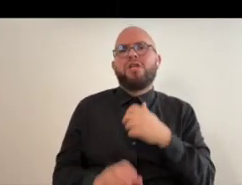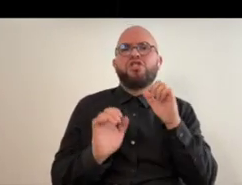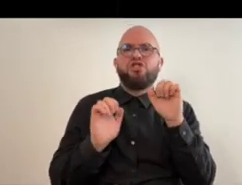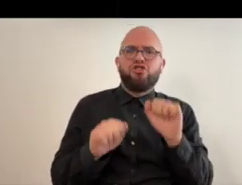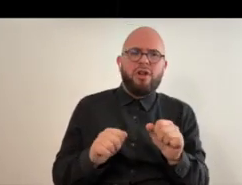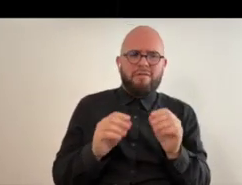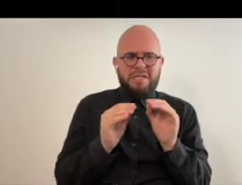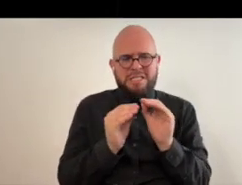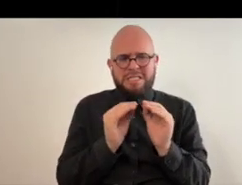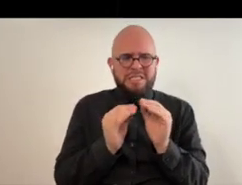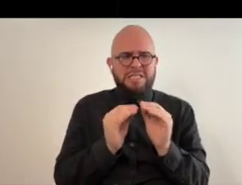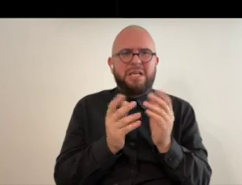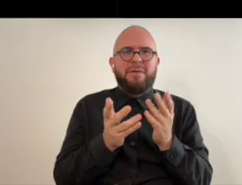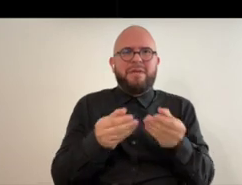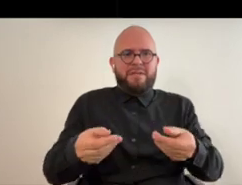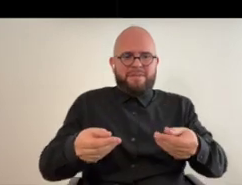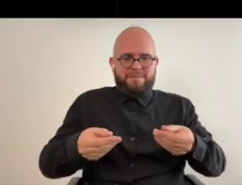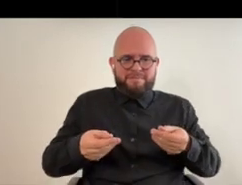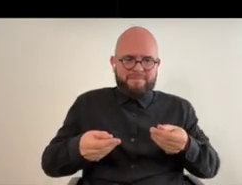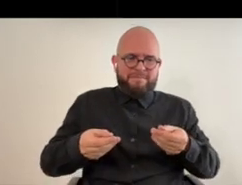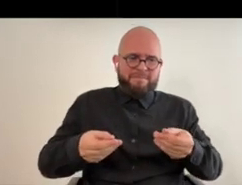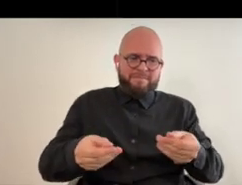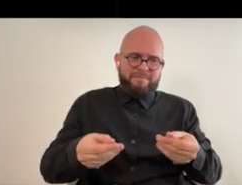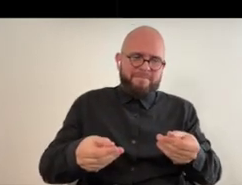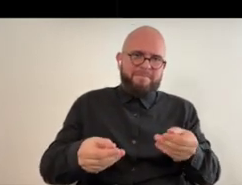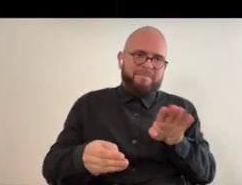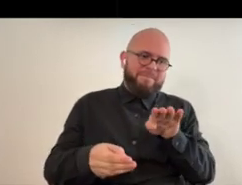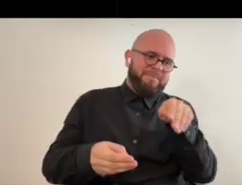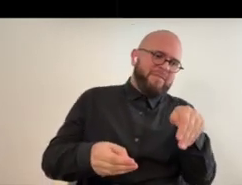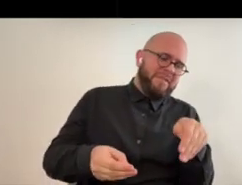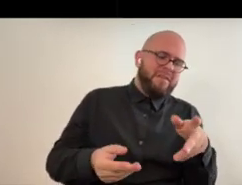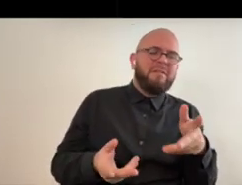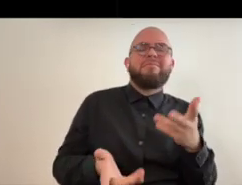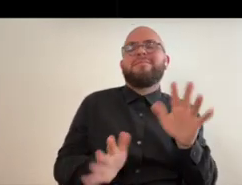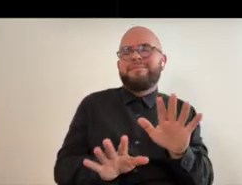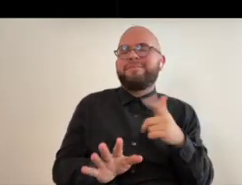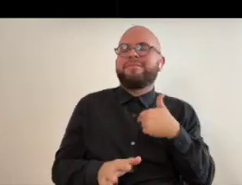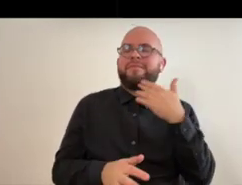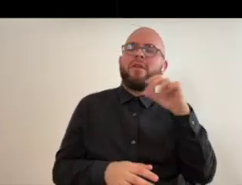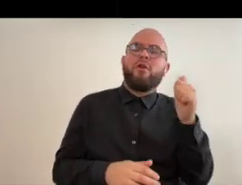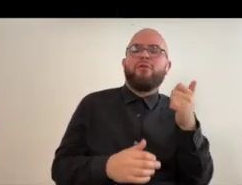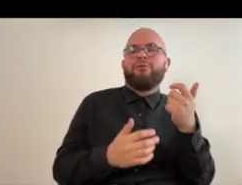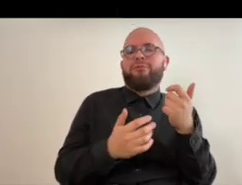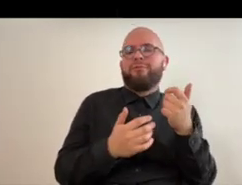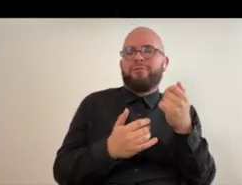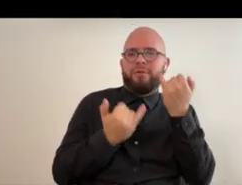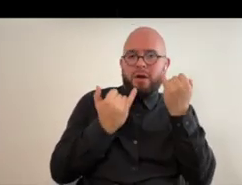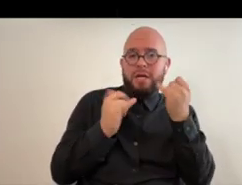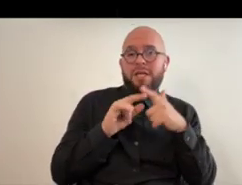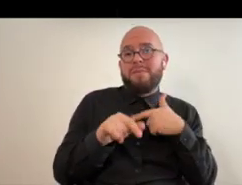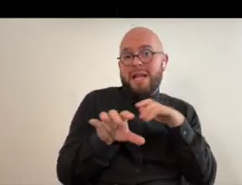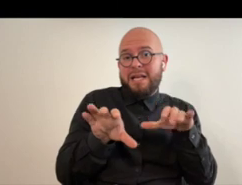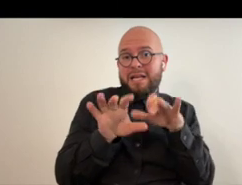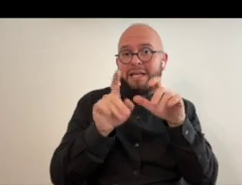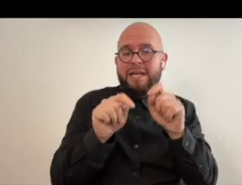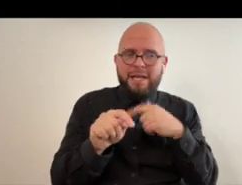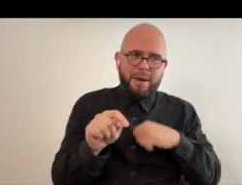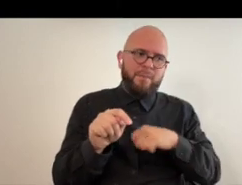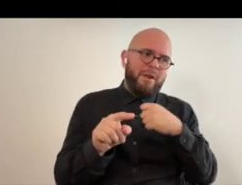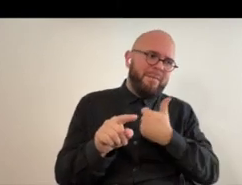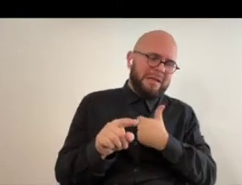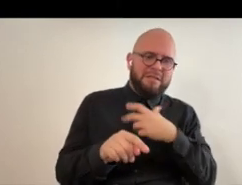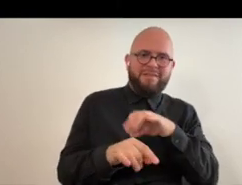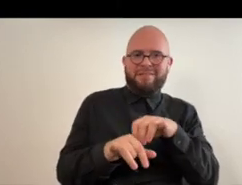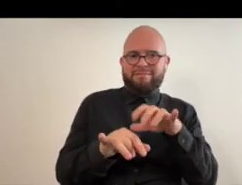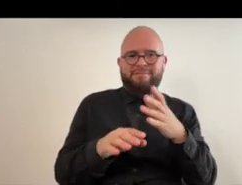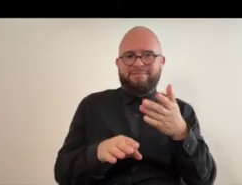and i would have liked to the the pillow to slide in and one side rather than i did it but i did it i was proud of myself it it